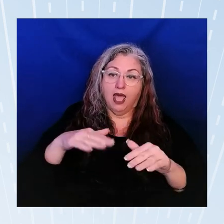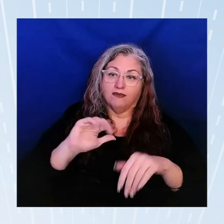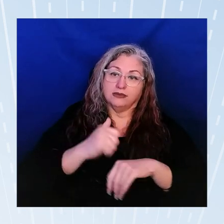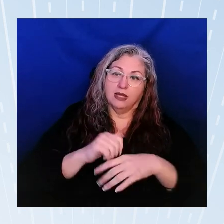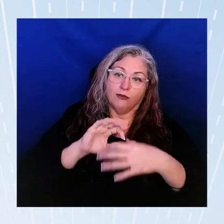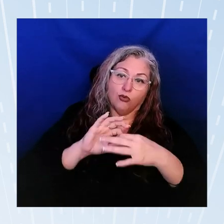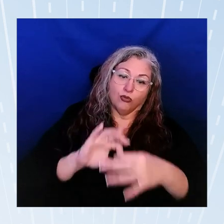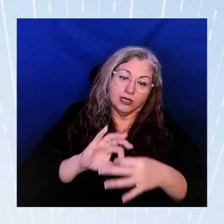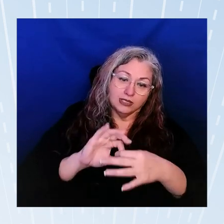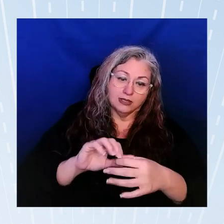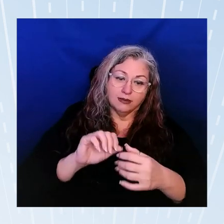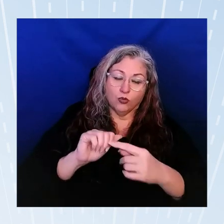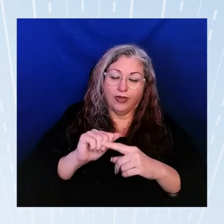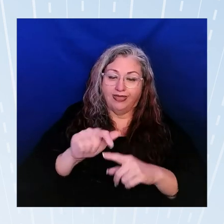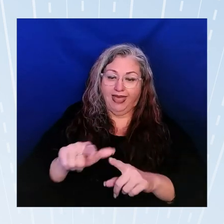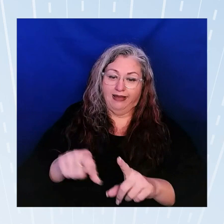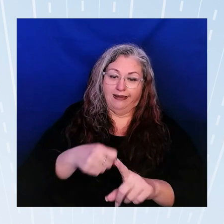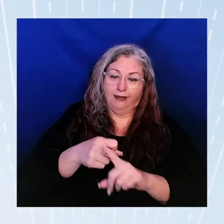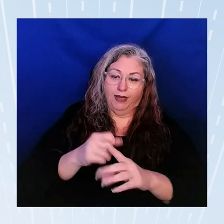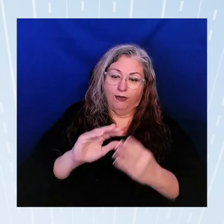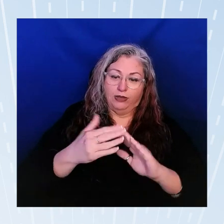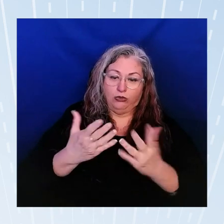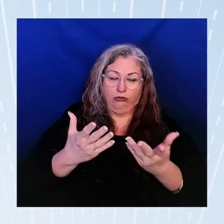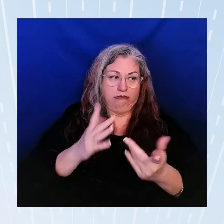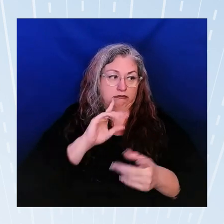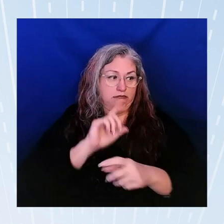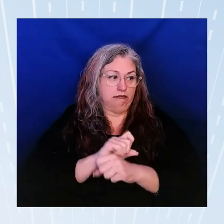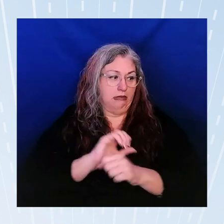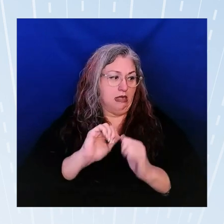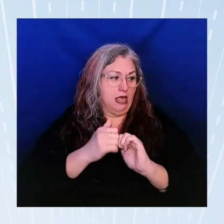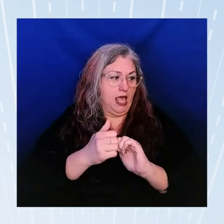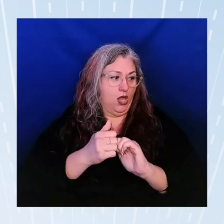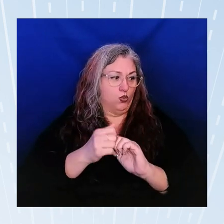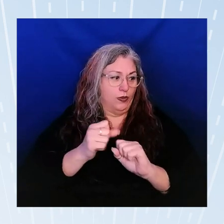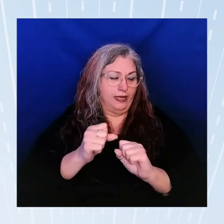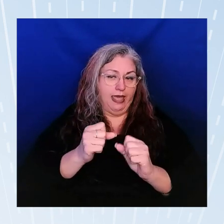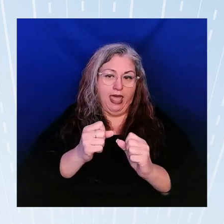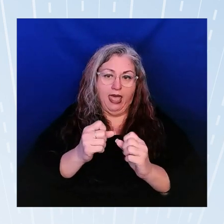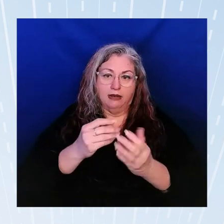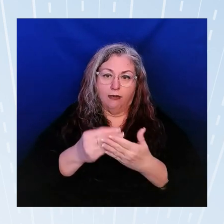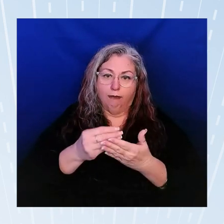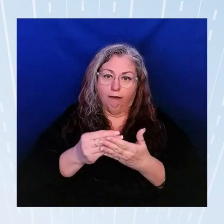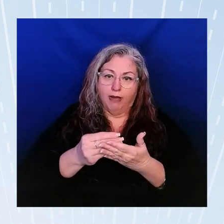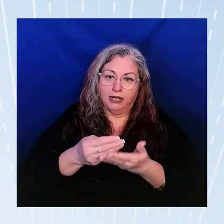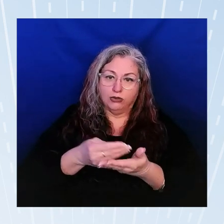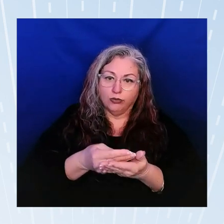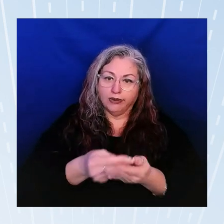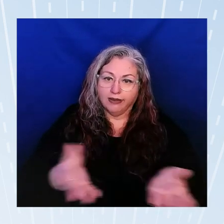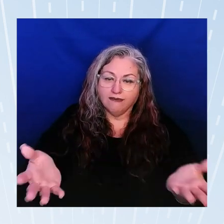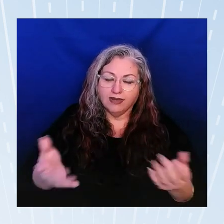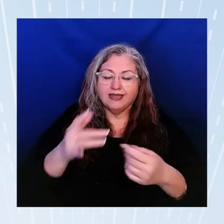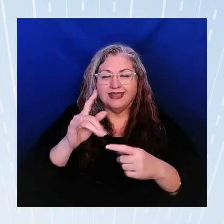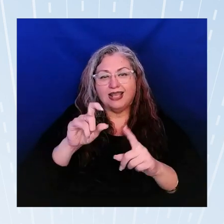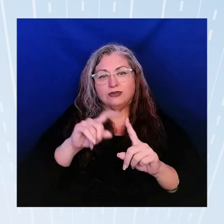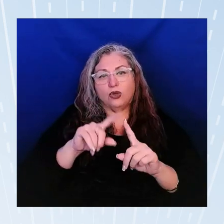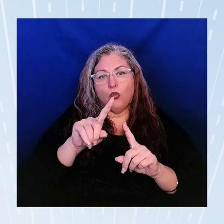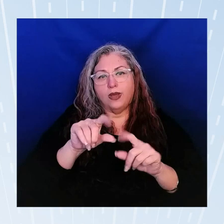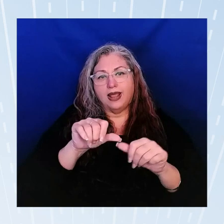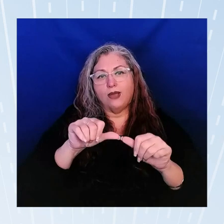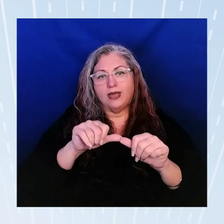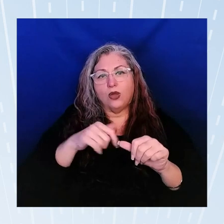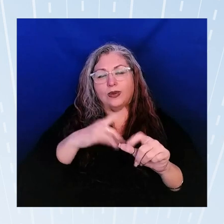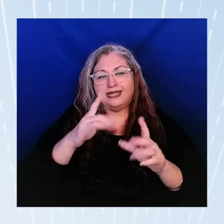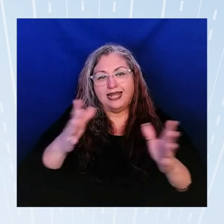impacted communities how do you actually you know push the dollars out quickly enough and so that was one of those areas where we encourage